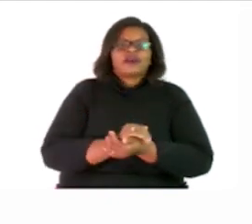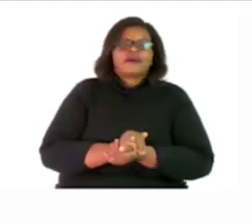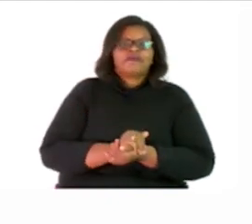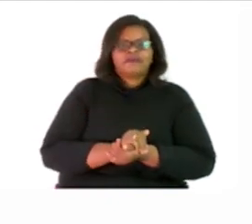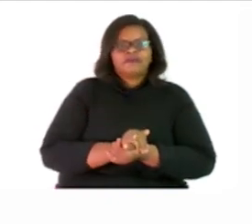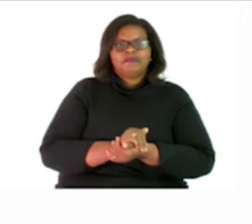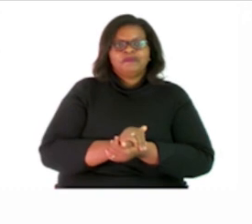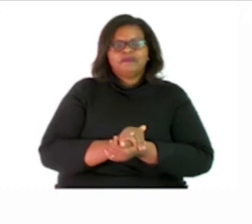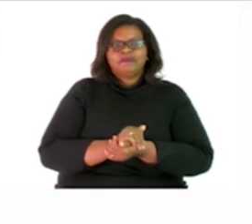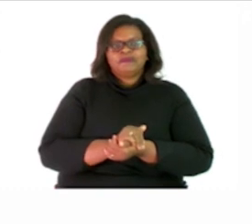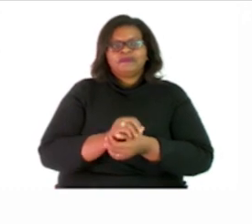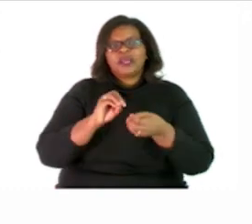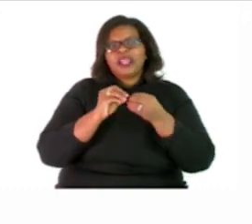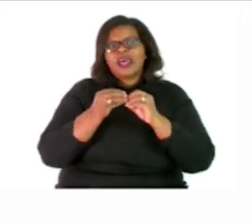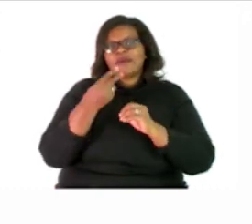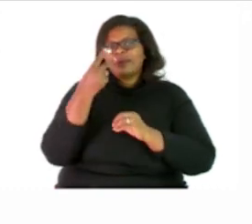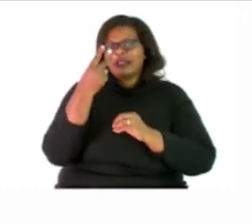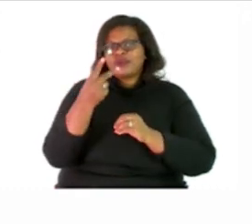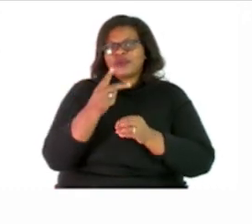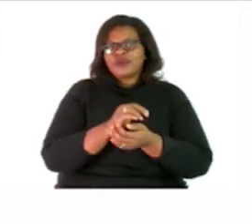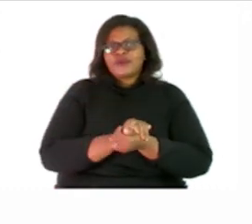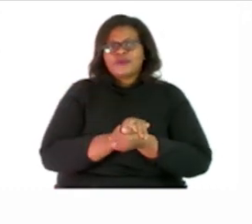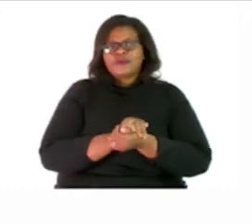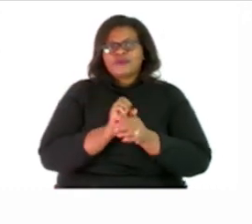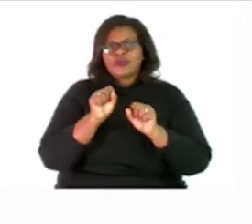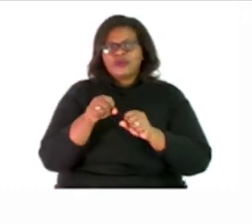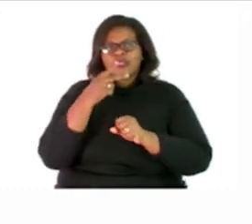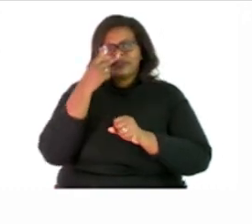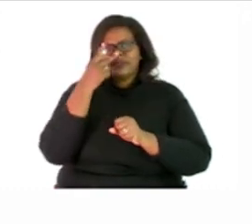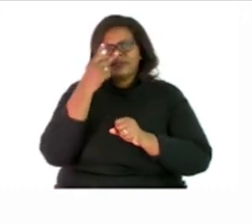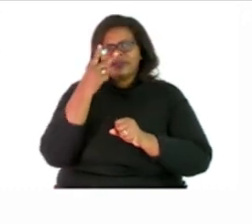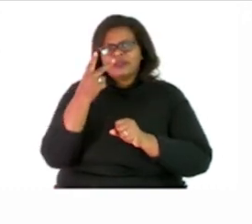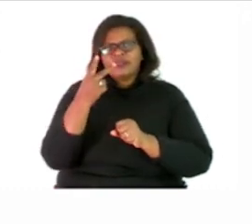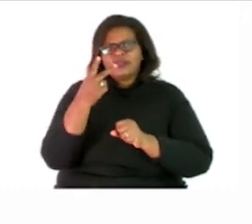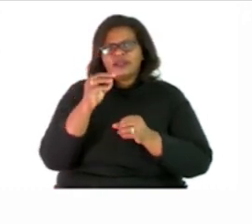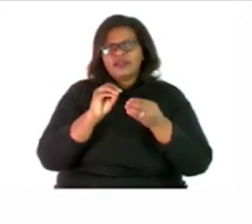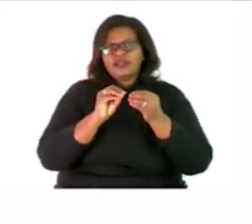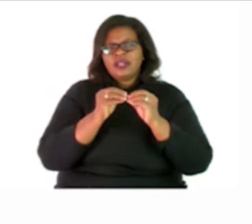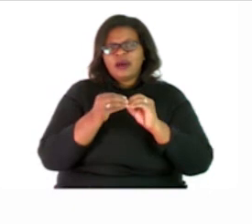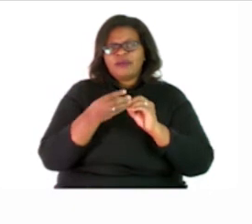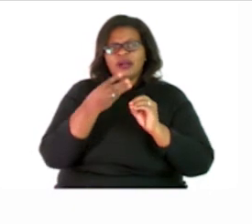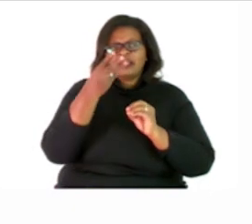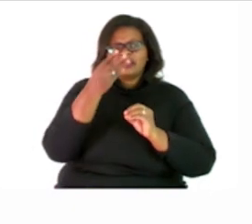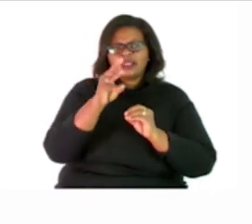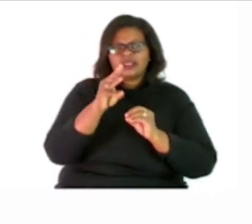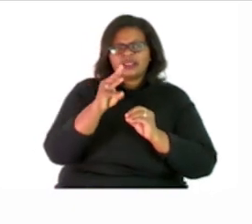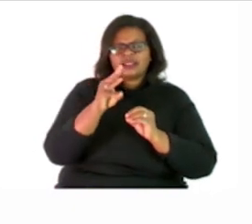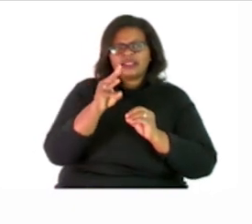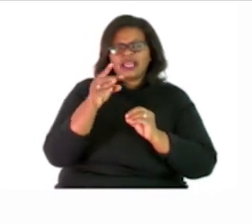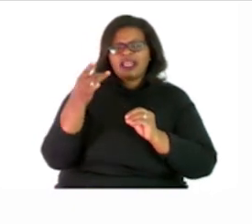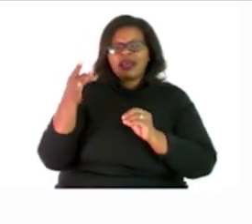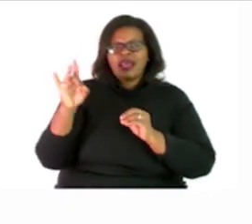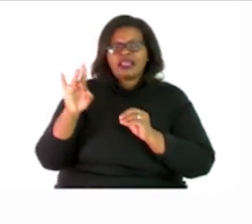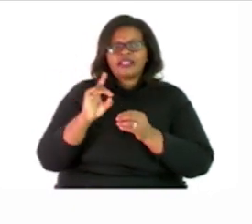At number 2 consider the number 6 and 8